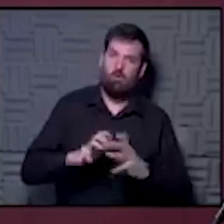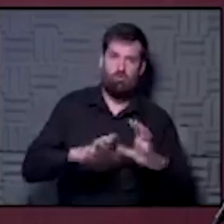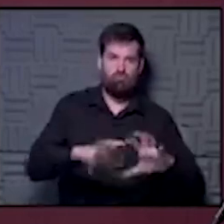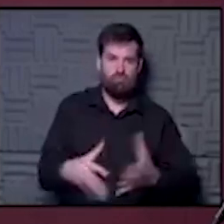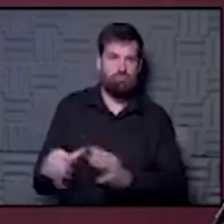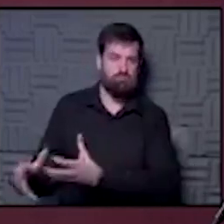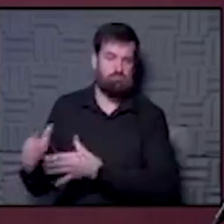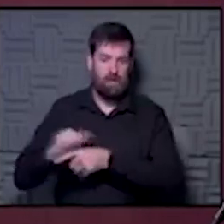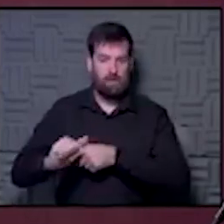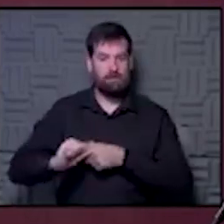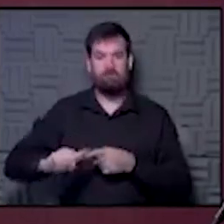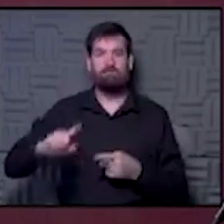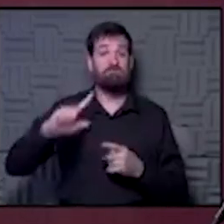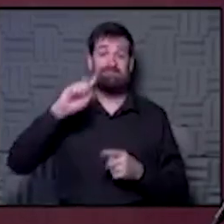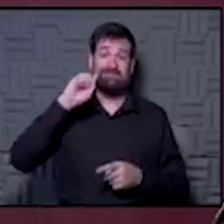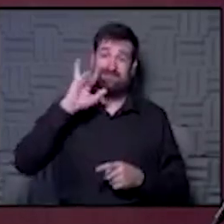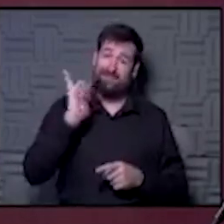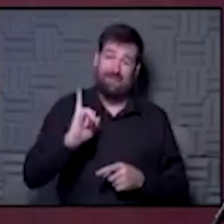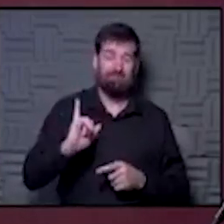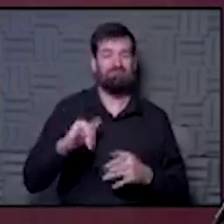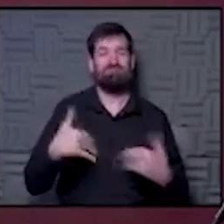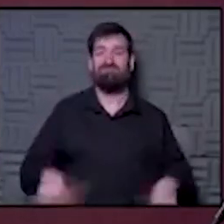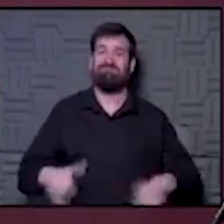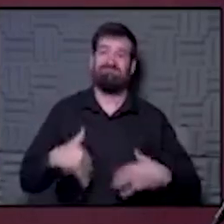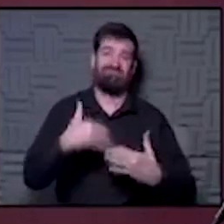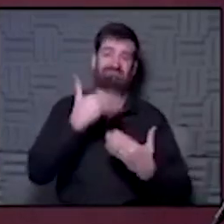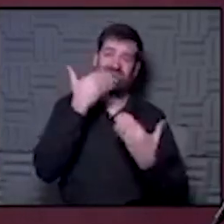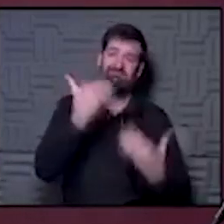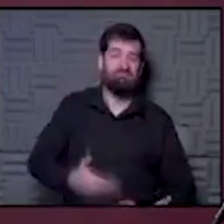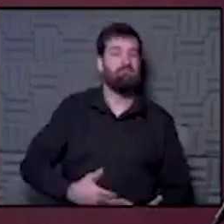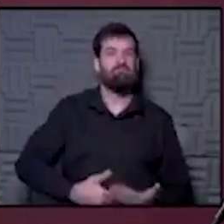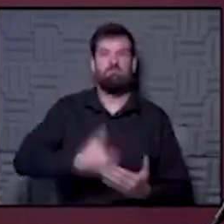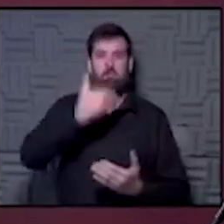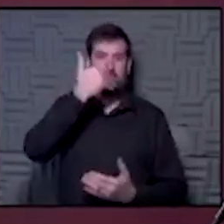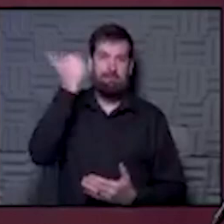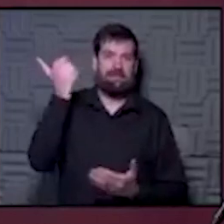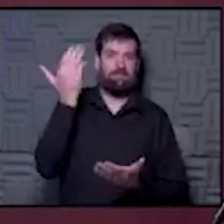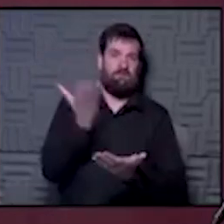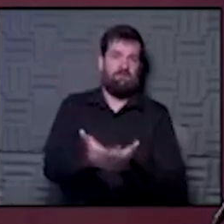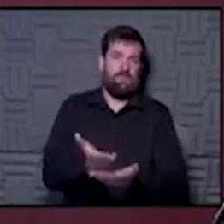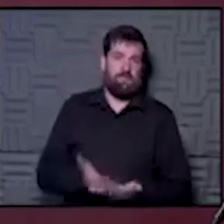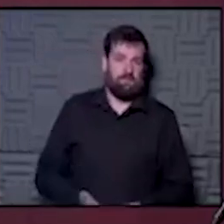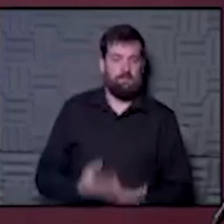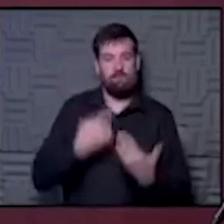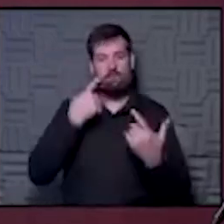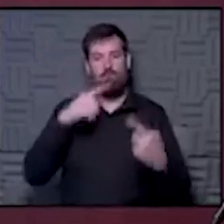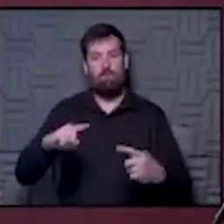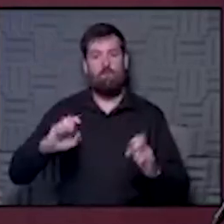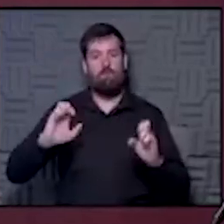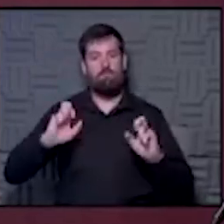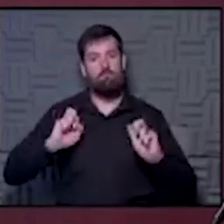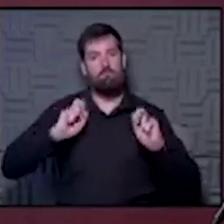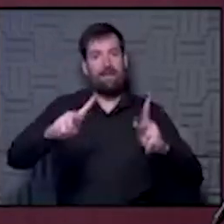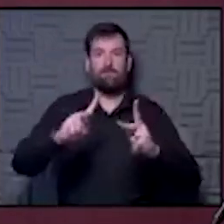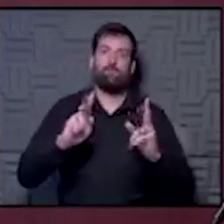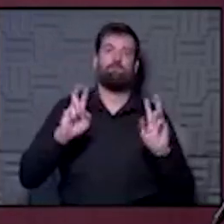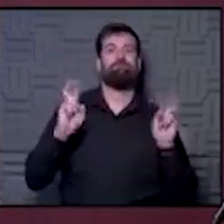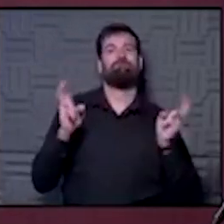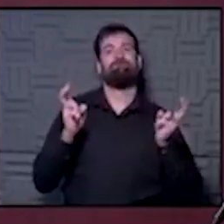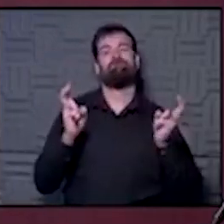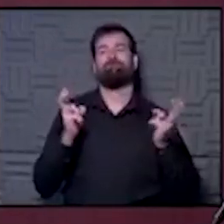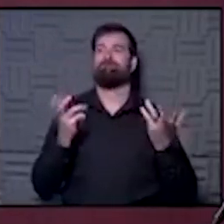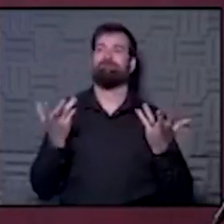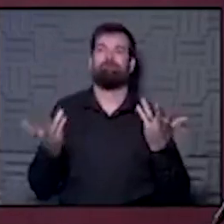practicing, and they sounded wonderful. They are using the best evidence that they have available to them to return to some degree